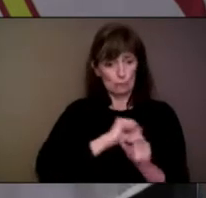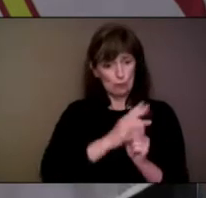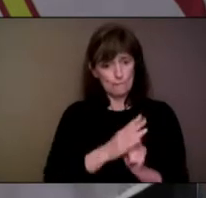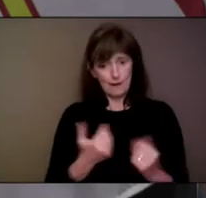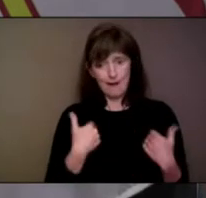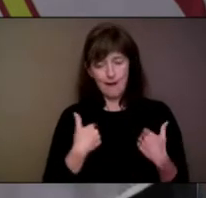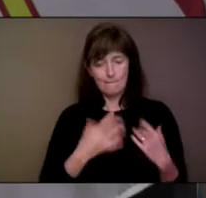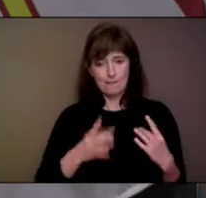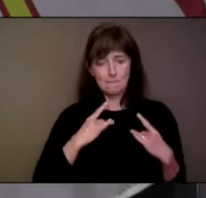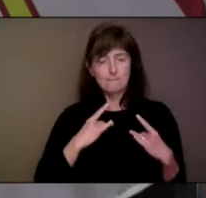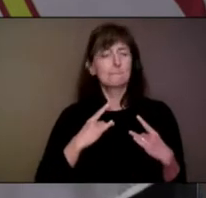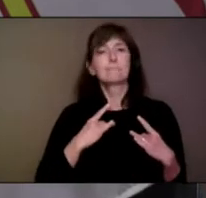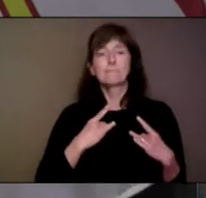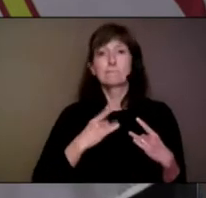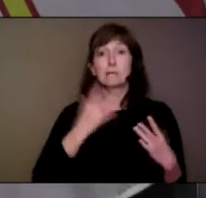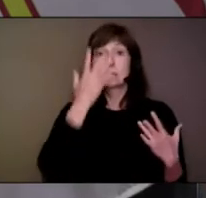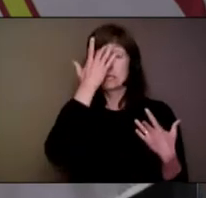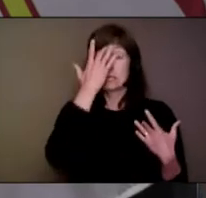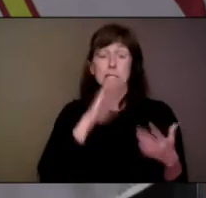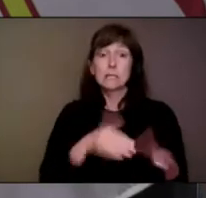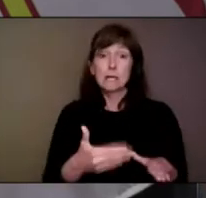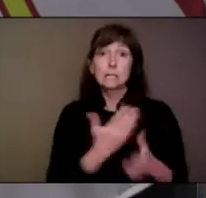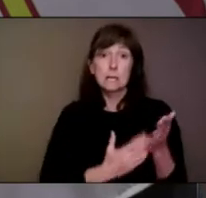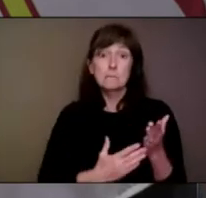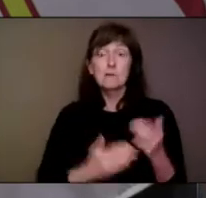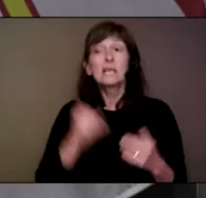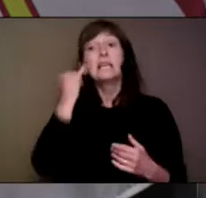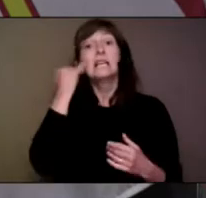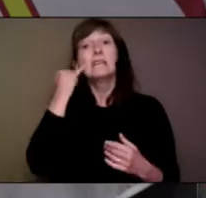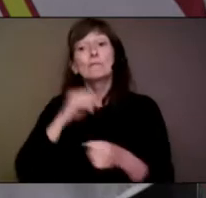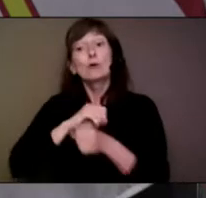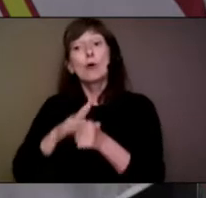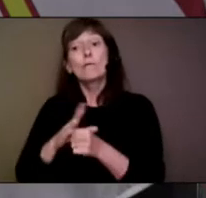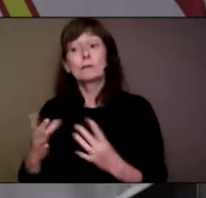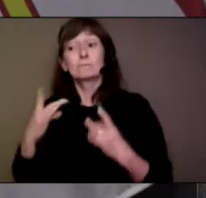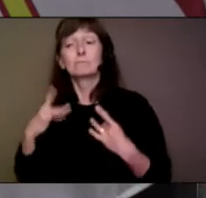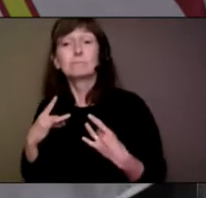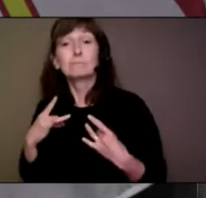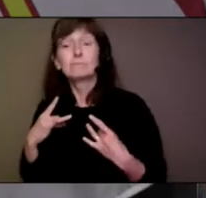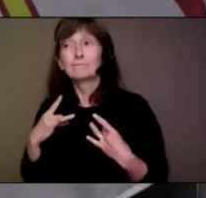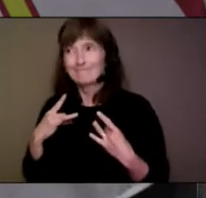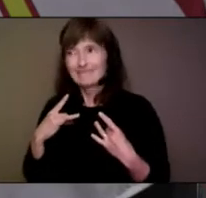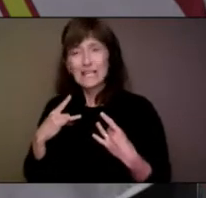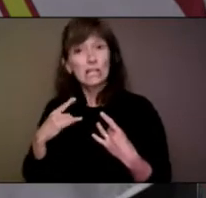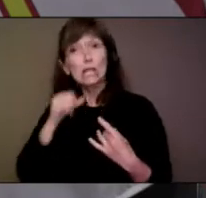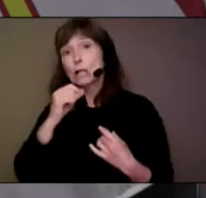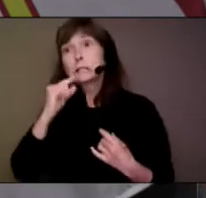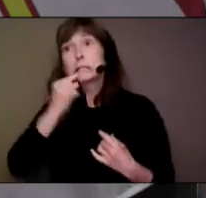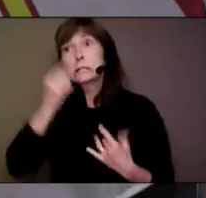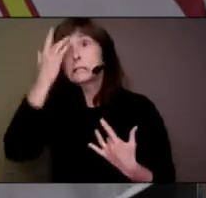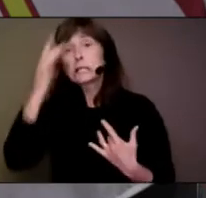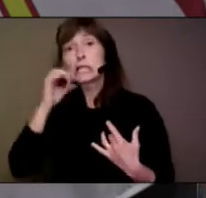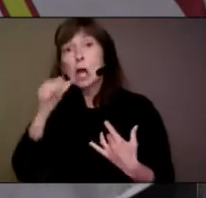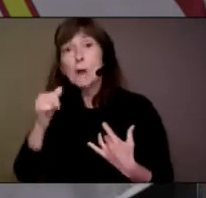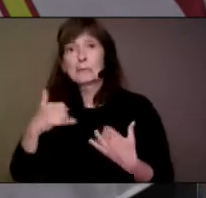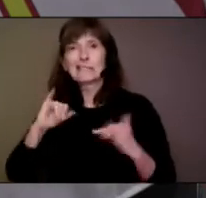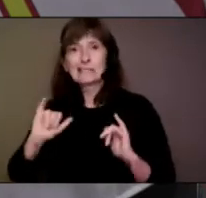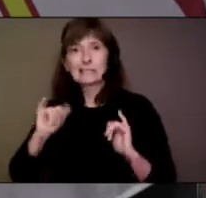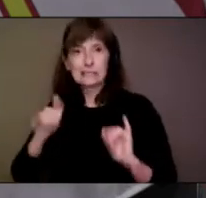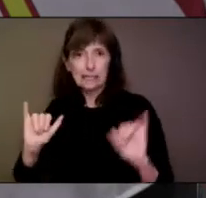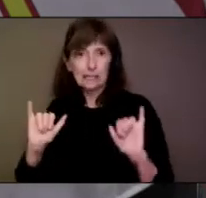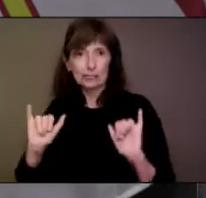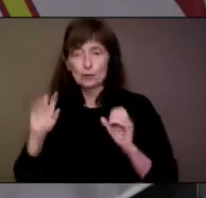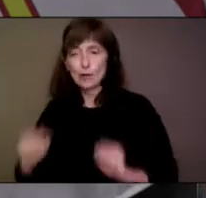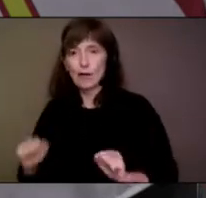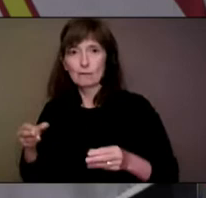Even if you do not get very ill from COVID-19, you may very well be a link in the chain of transmission that makes someone you love